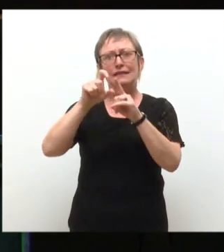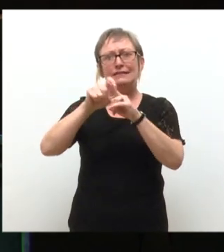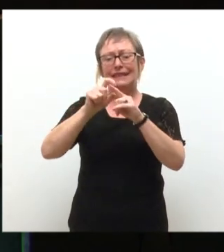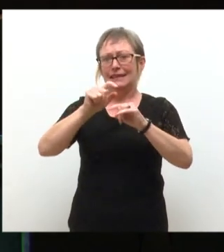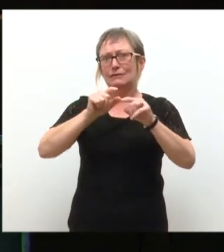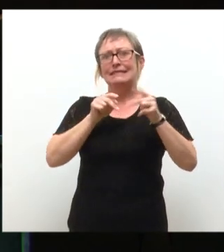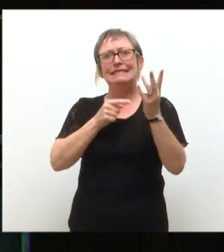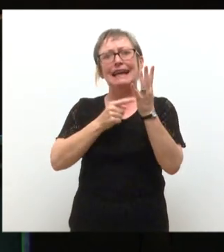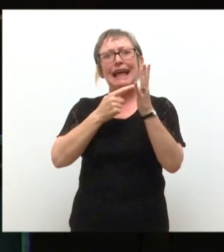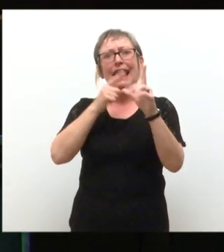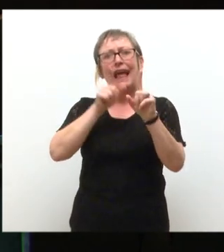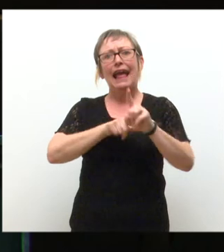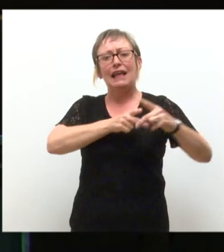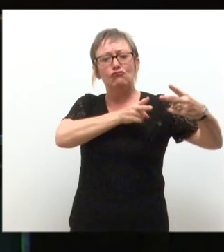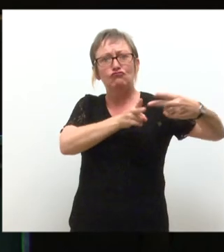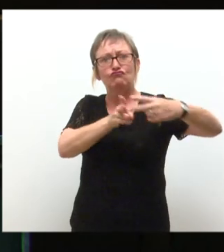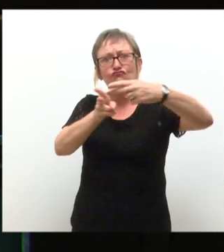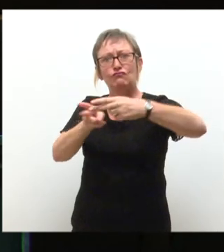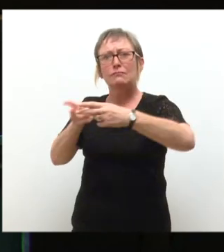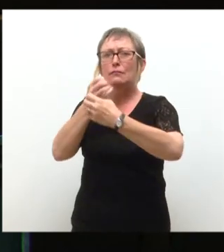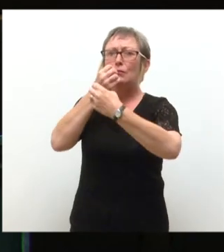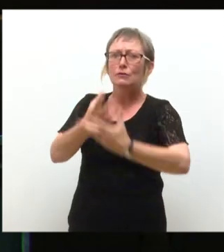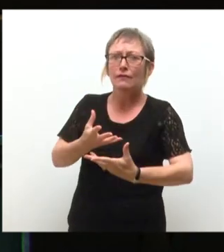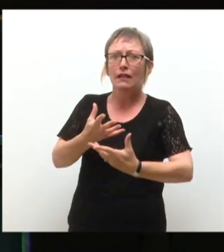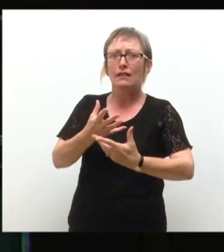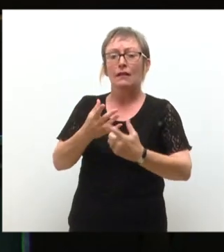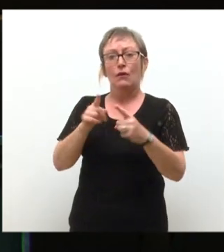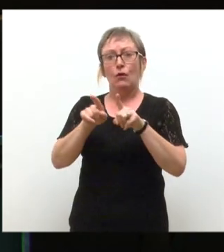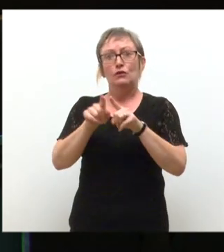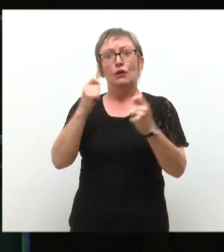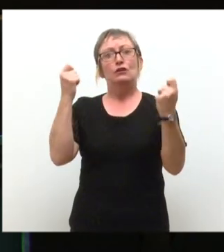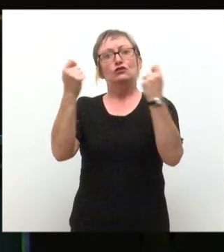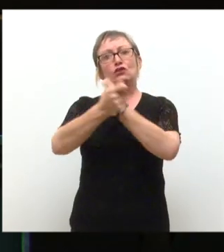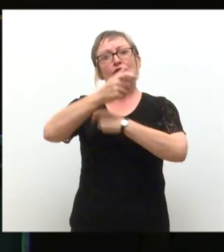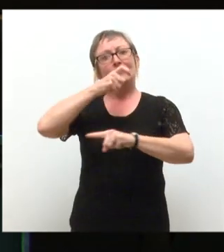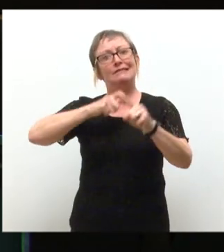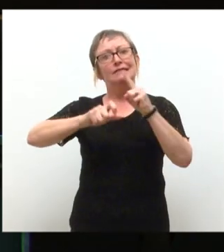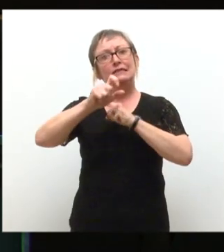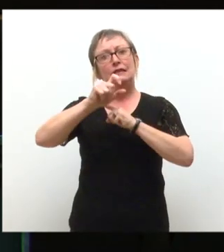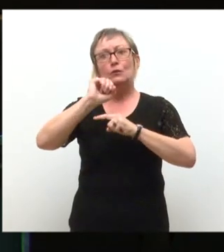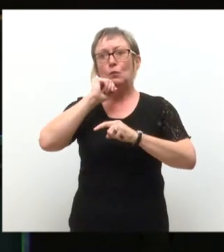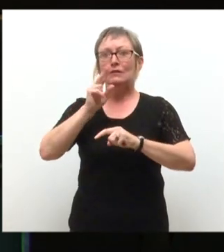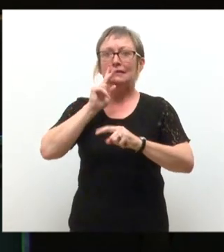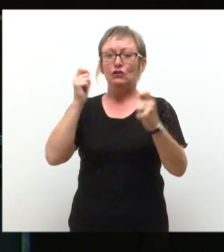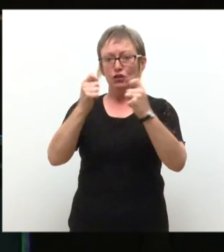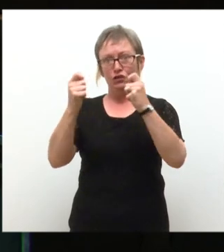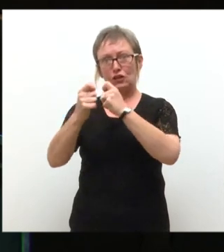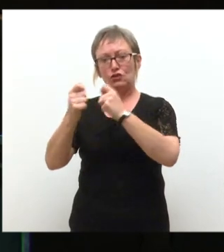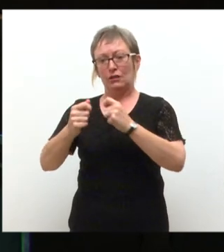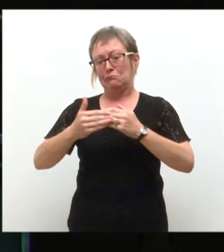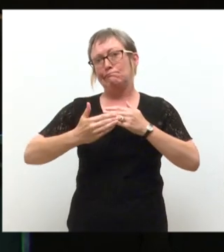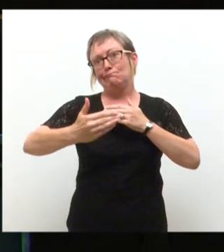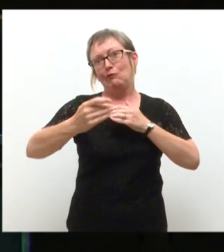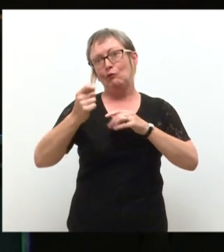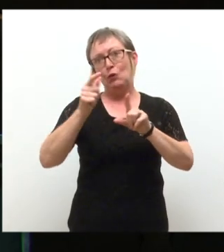none. We are also a changing city, and you will get to see it transform before your eyes over the next few